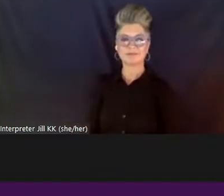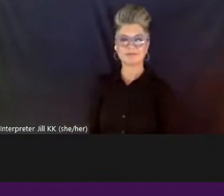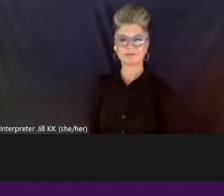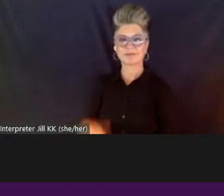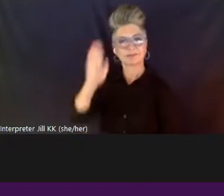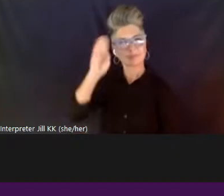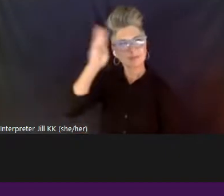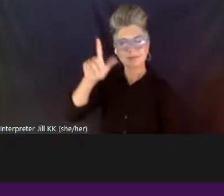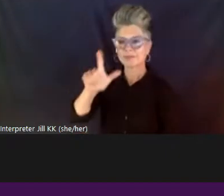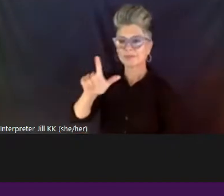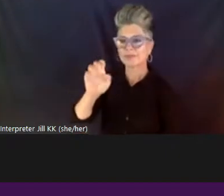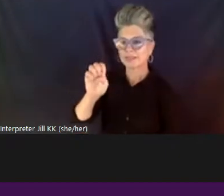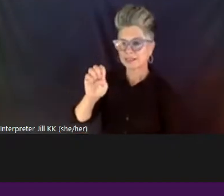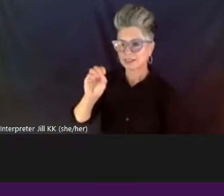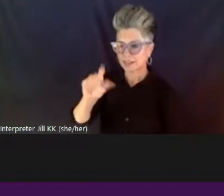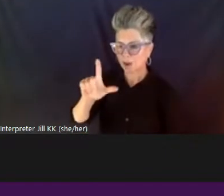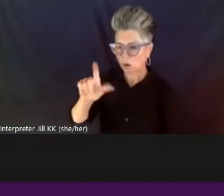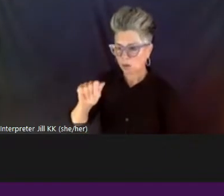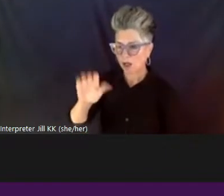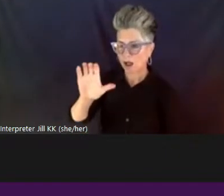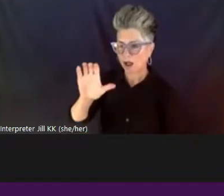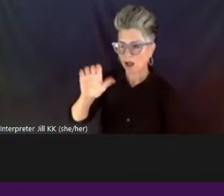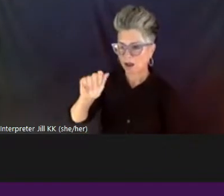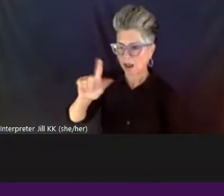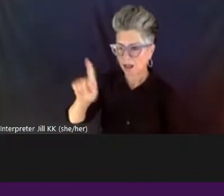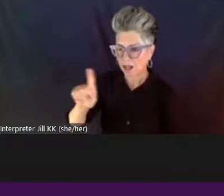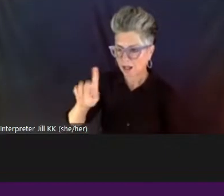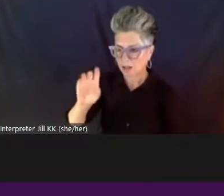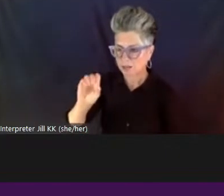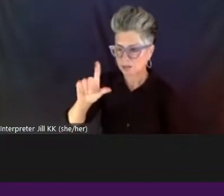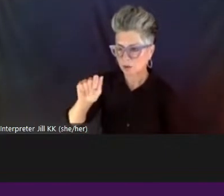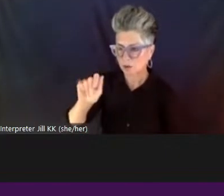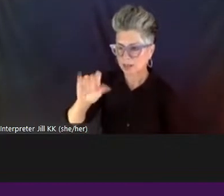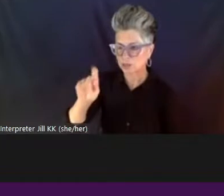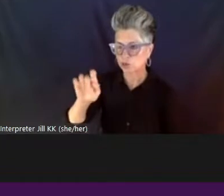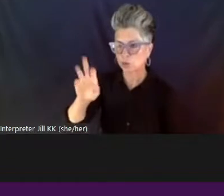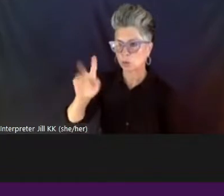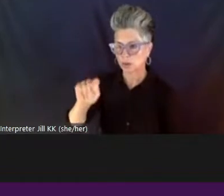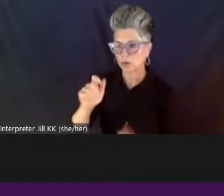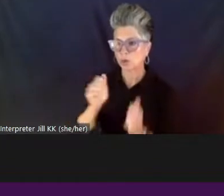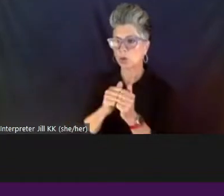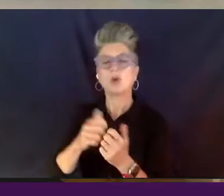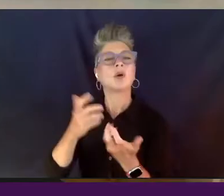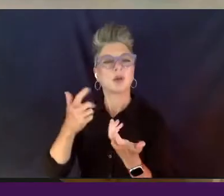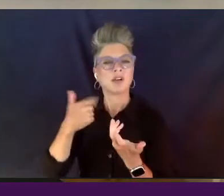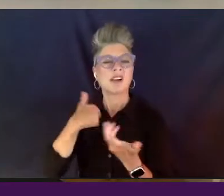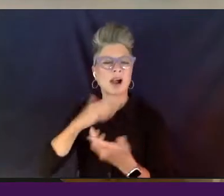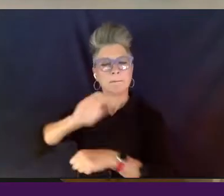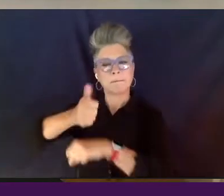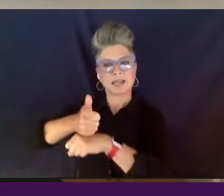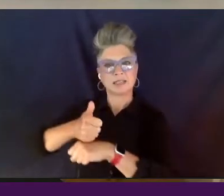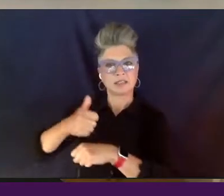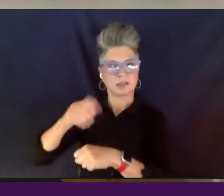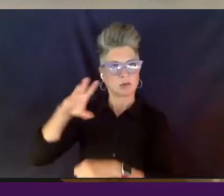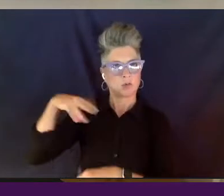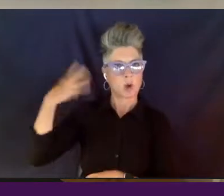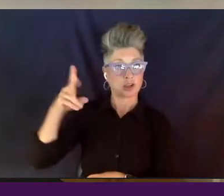Hi. My name is Leola Kazlaistort. I'm with Flow State Films, which is actually based in the Washington, D.C. area.